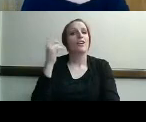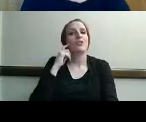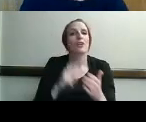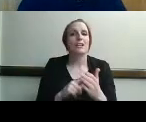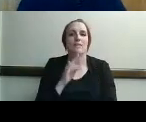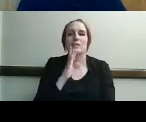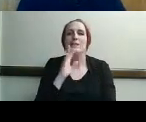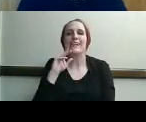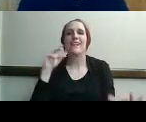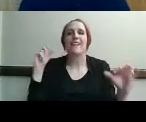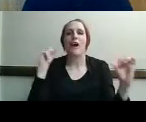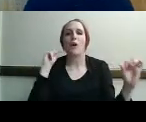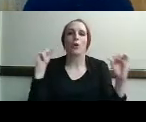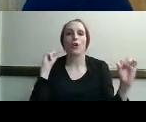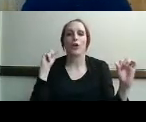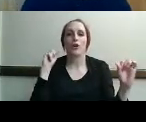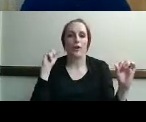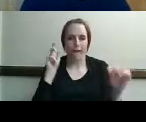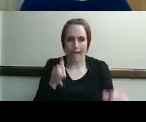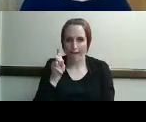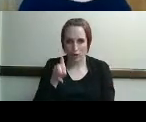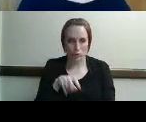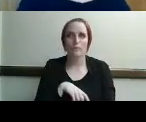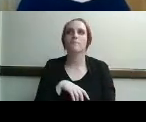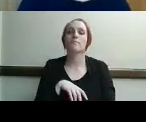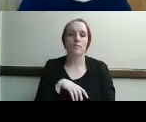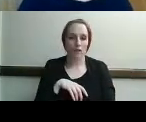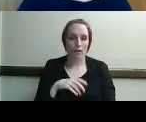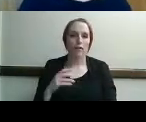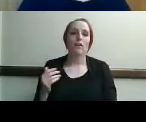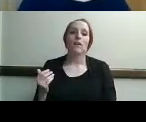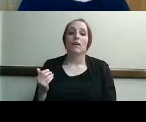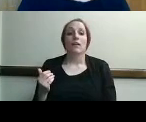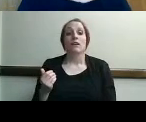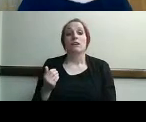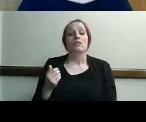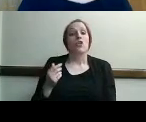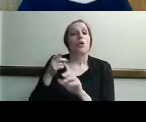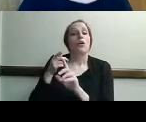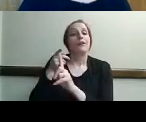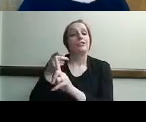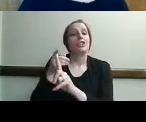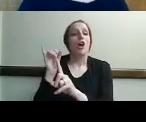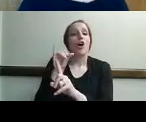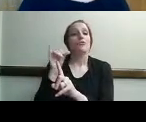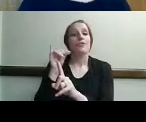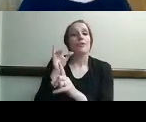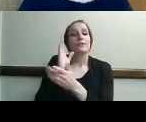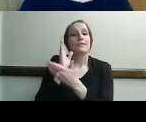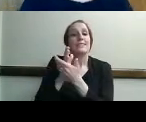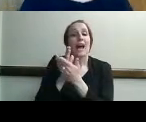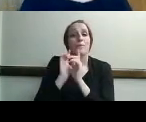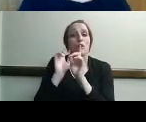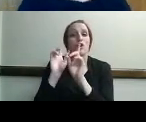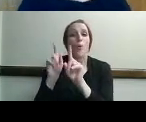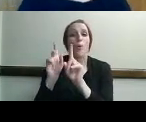speaking to her on the phone talking a lot louder each time harriet also has stopped going to the eye doctor